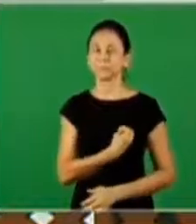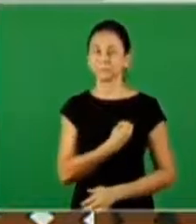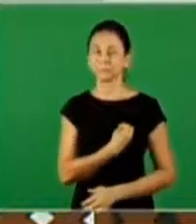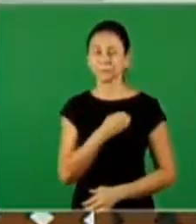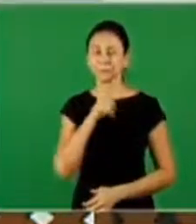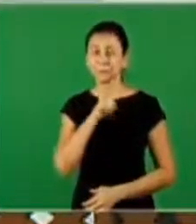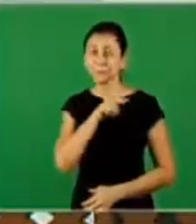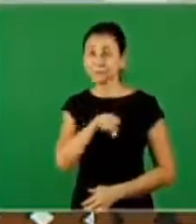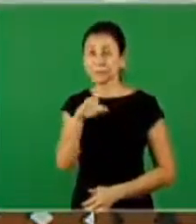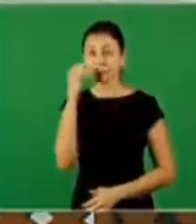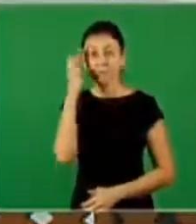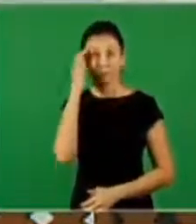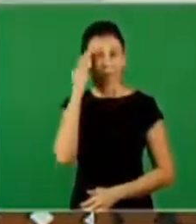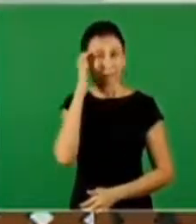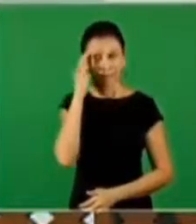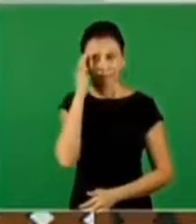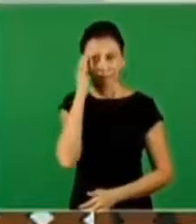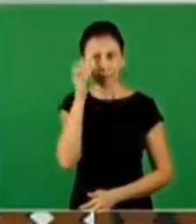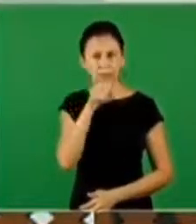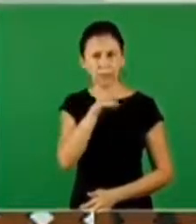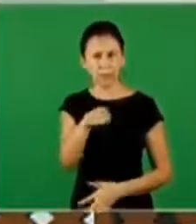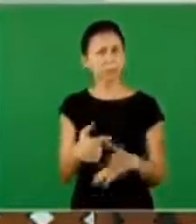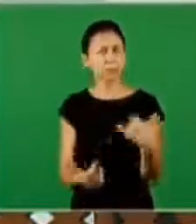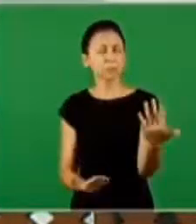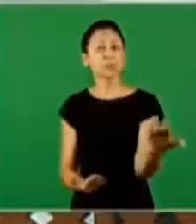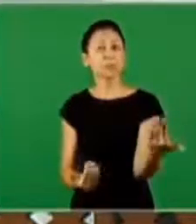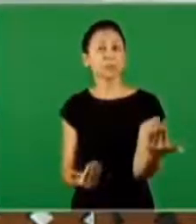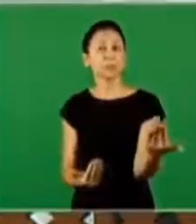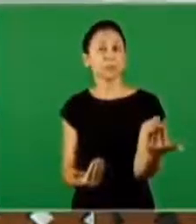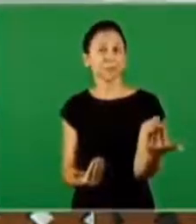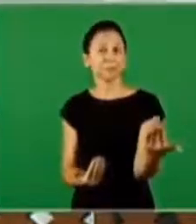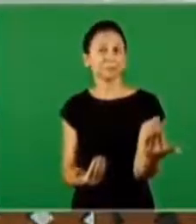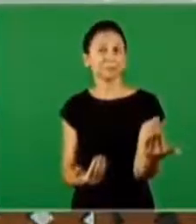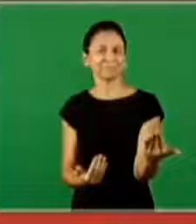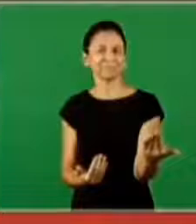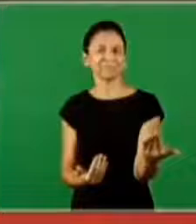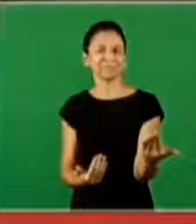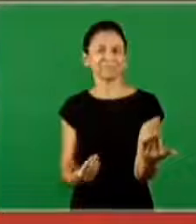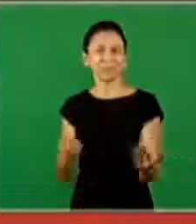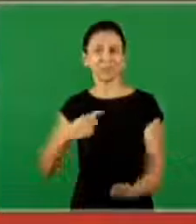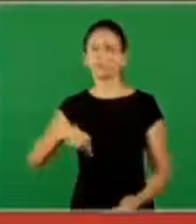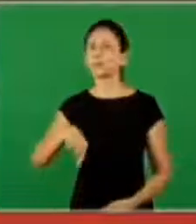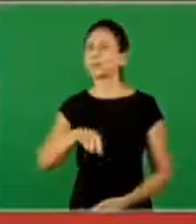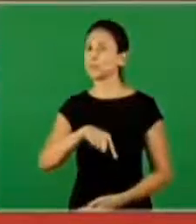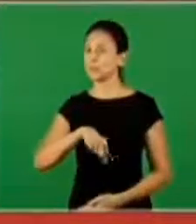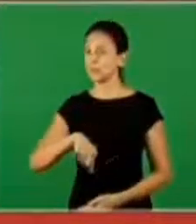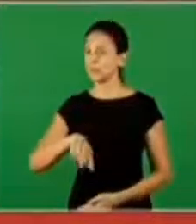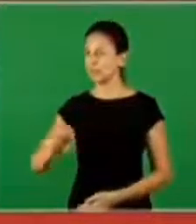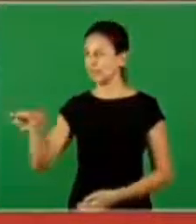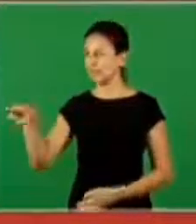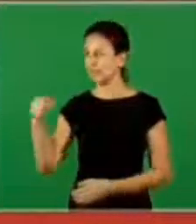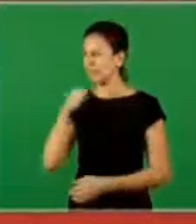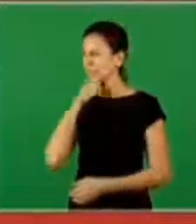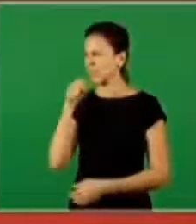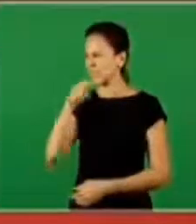this why because you are youth right we are all they are old